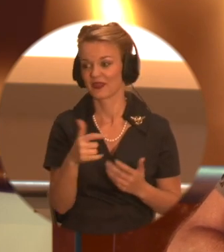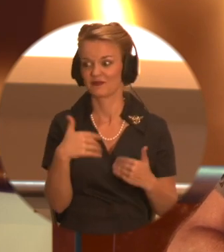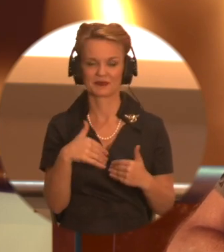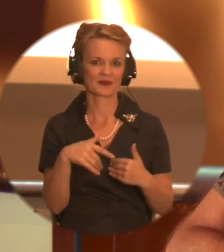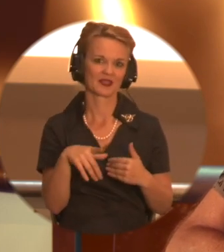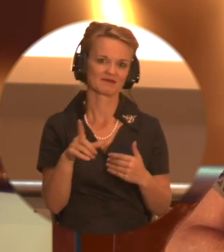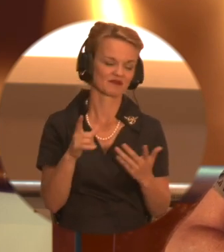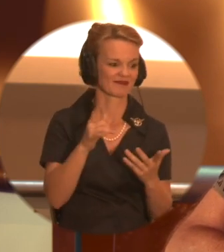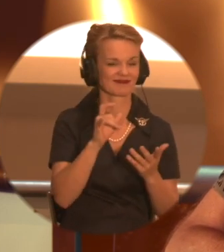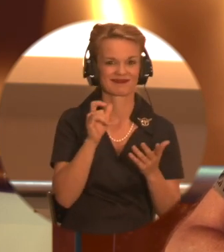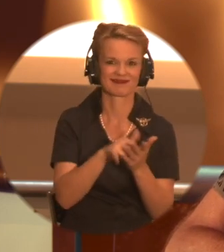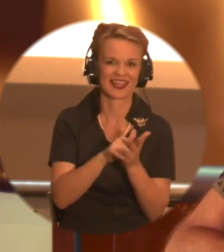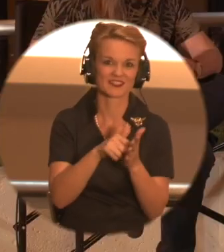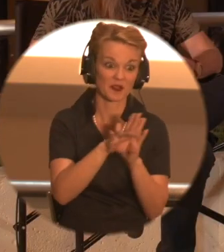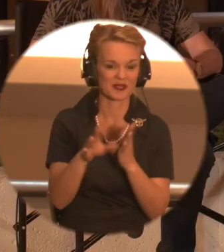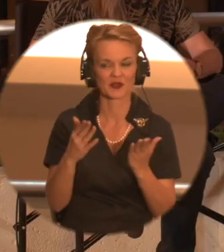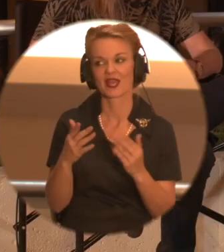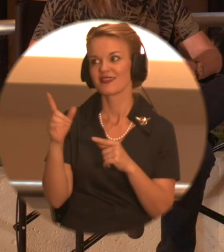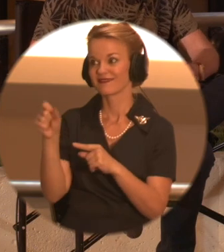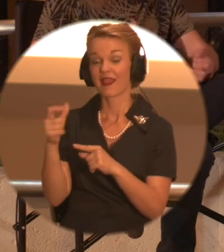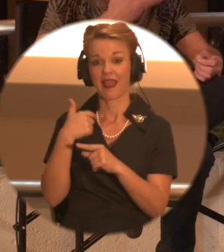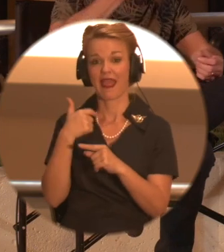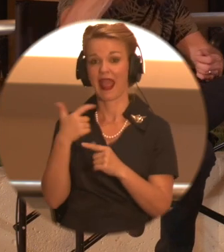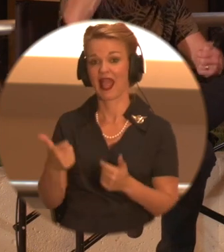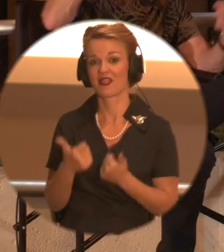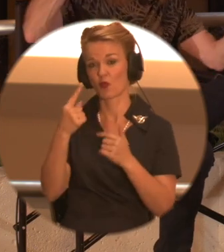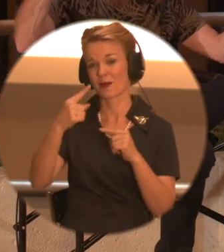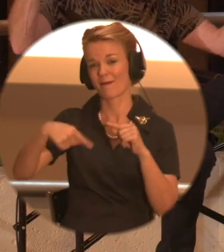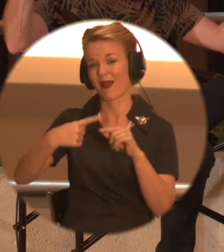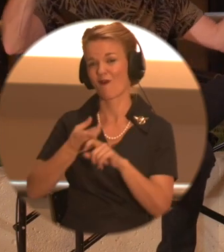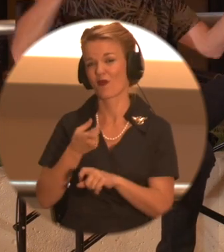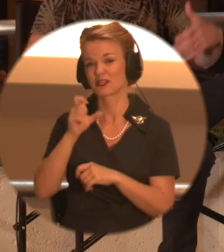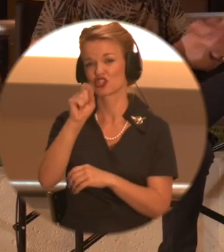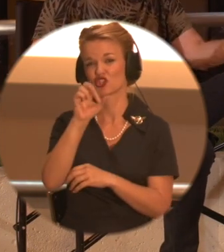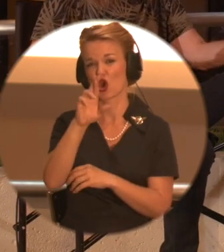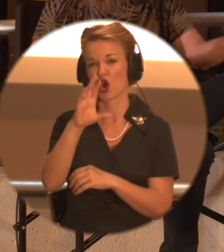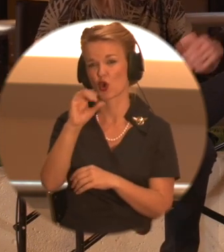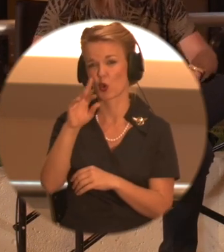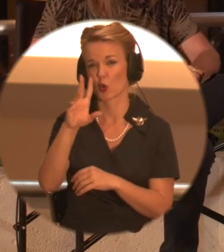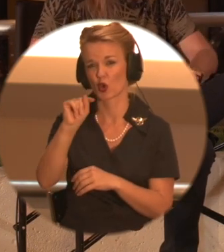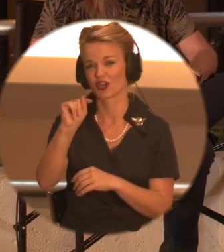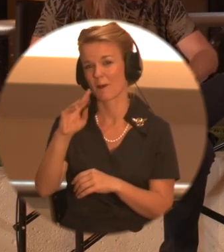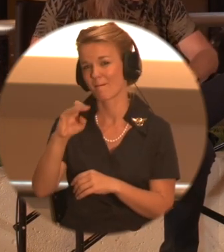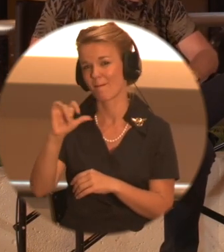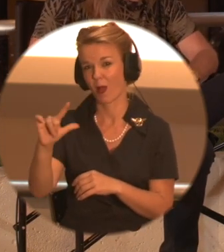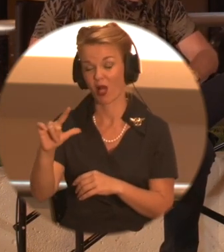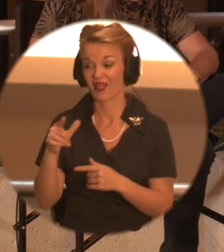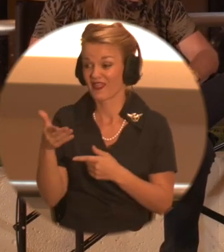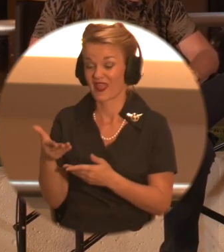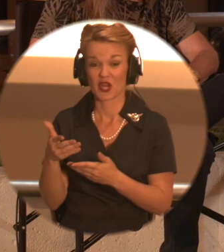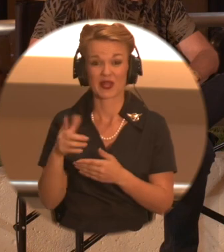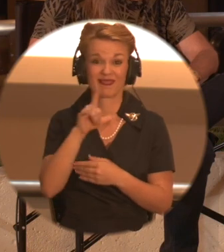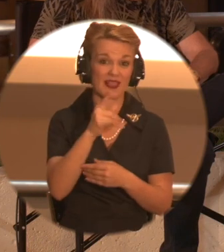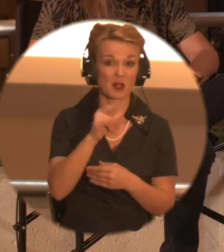I, said this earlier, I live a mile away from the Starcourt Mall. Oh, well, I, that was where I, yeah, when I Yeah, when I was a kid. Yeah. And I was like, I'm